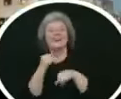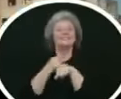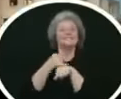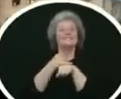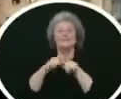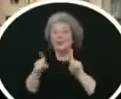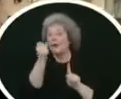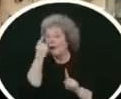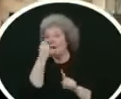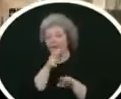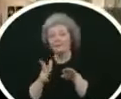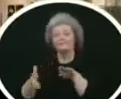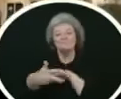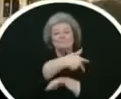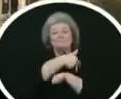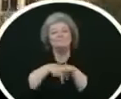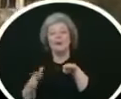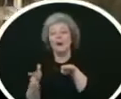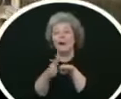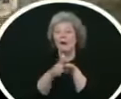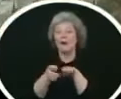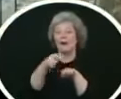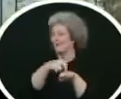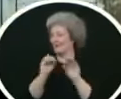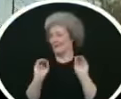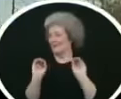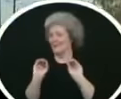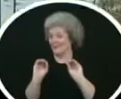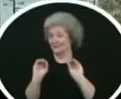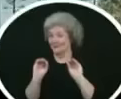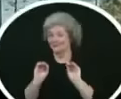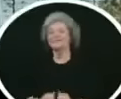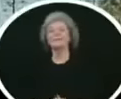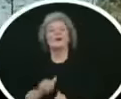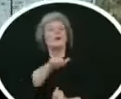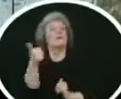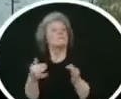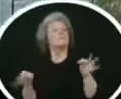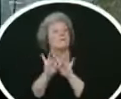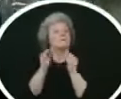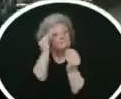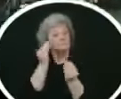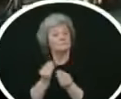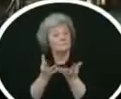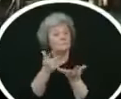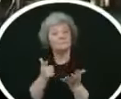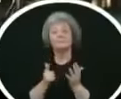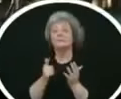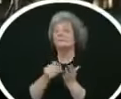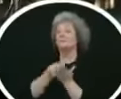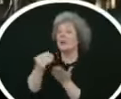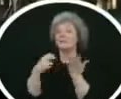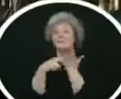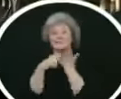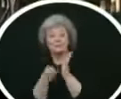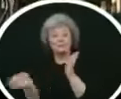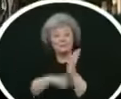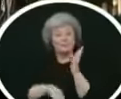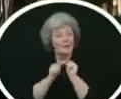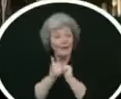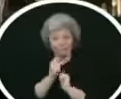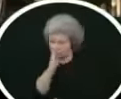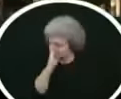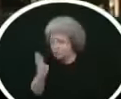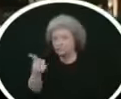is the only ferry or cruise boat allowed by the national park service to stop at alcatraz island other